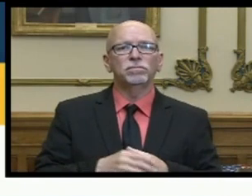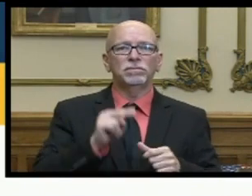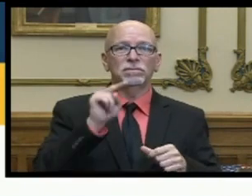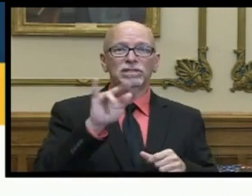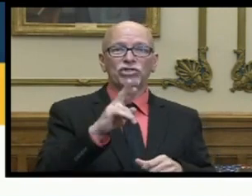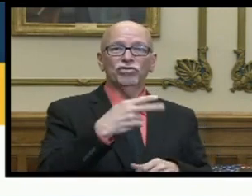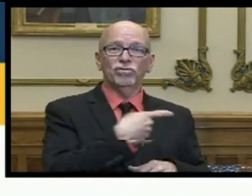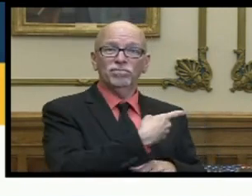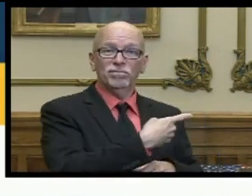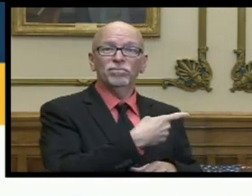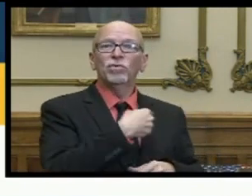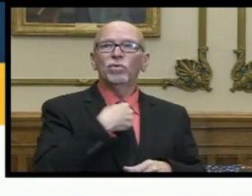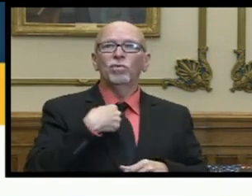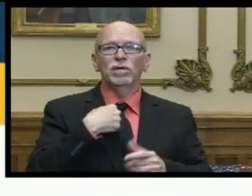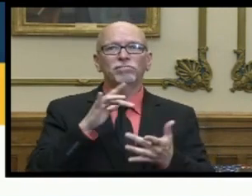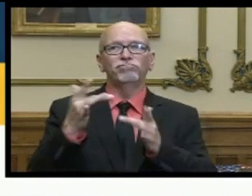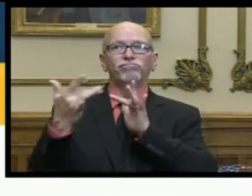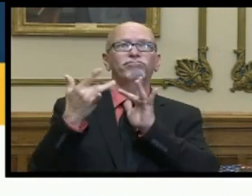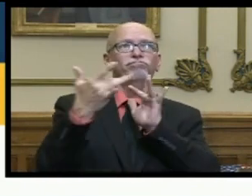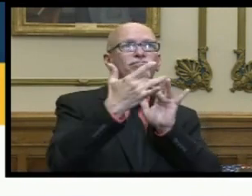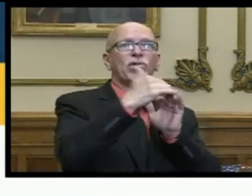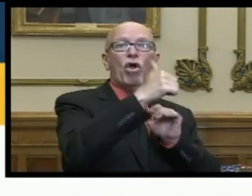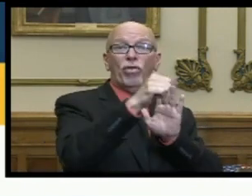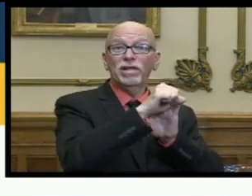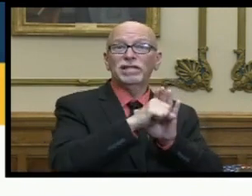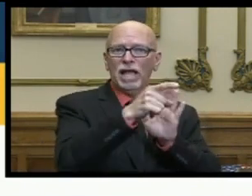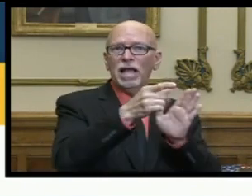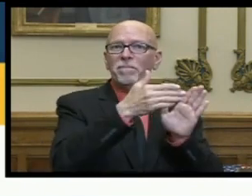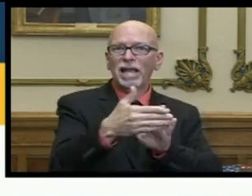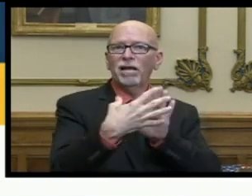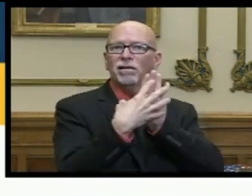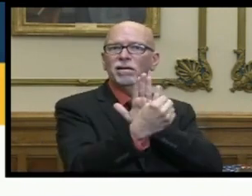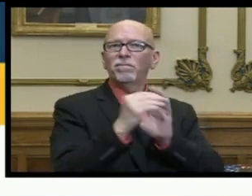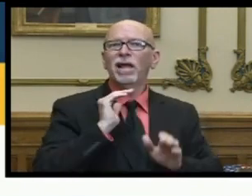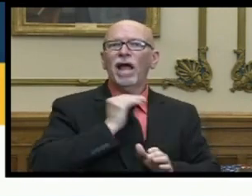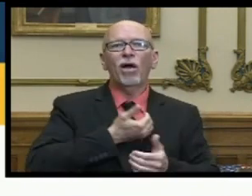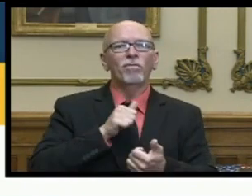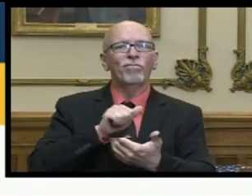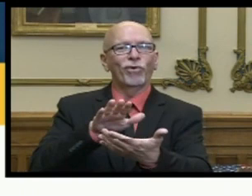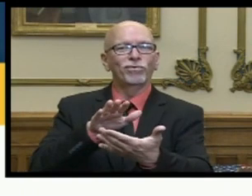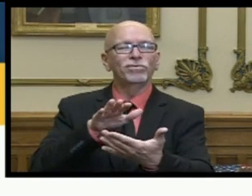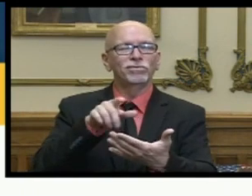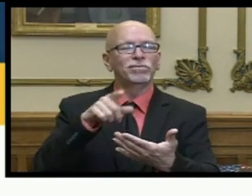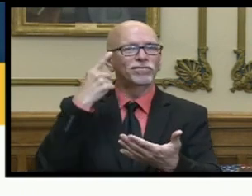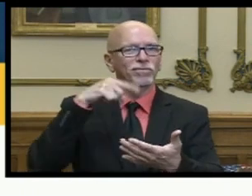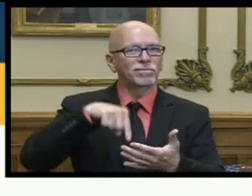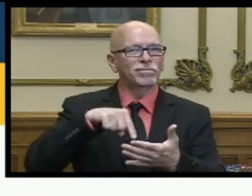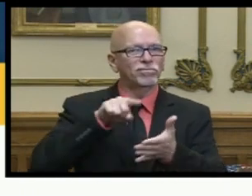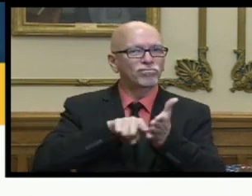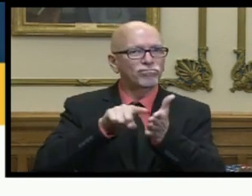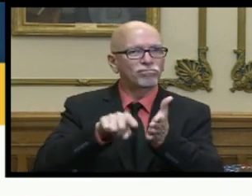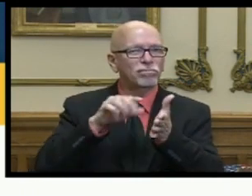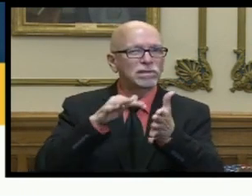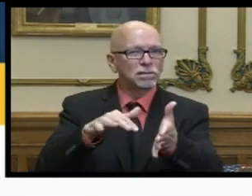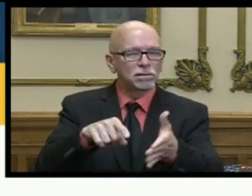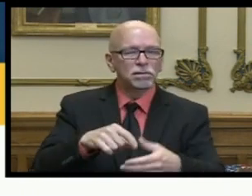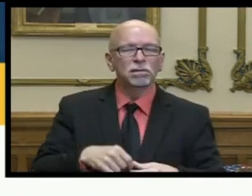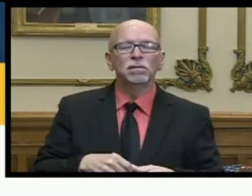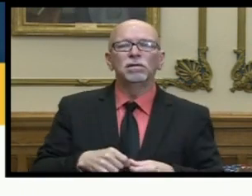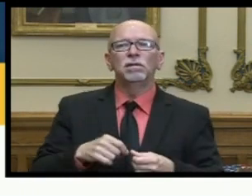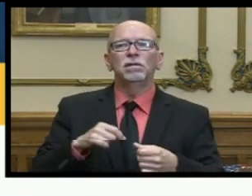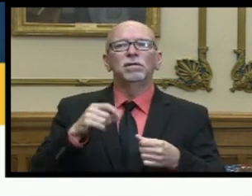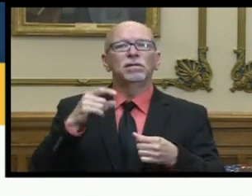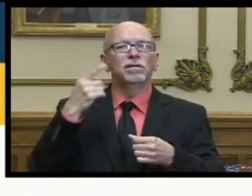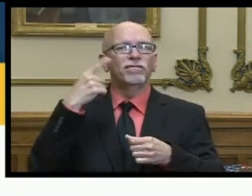have been contacted by numerous states uh who are planning to replicate our approach uh with this uh with this approach uh